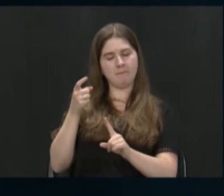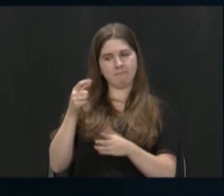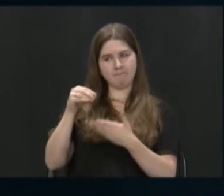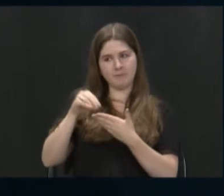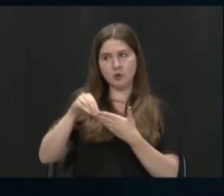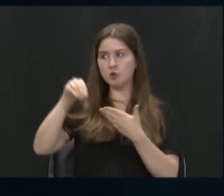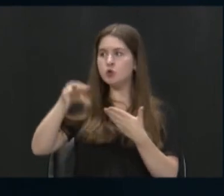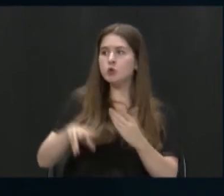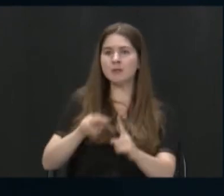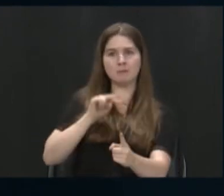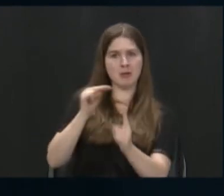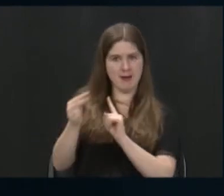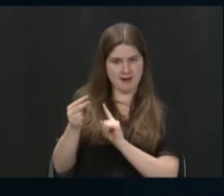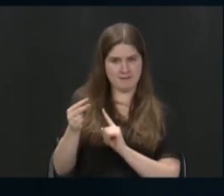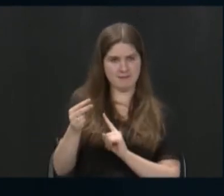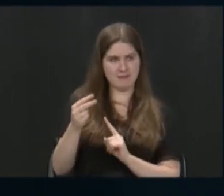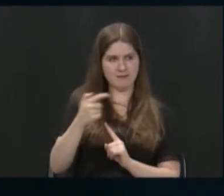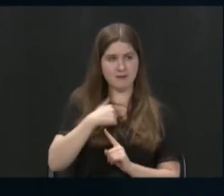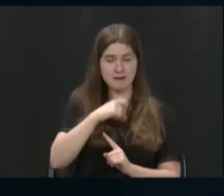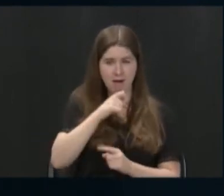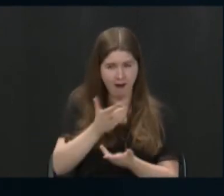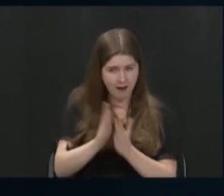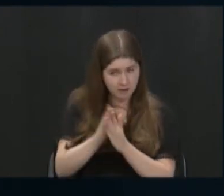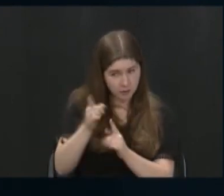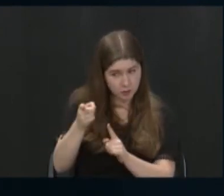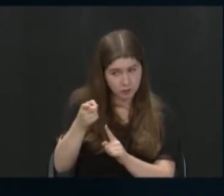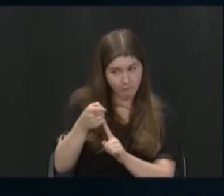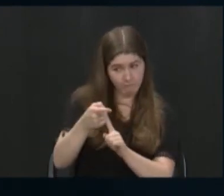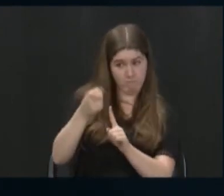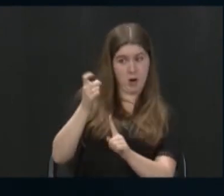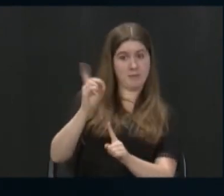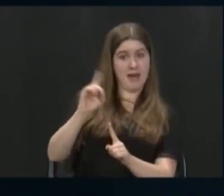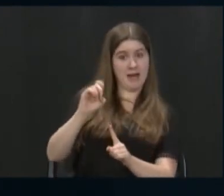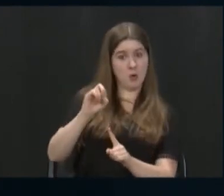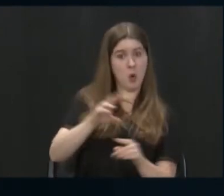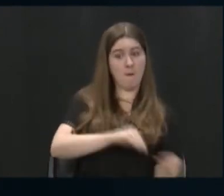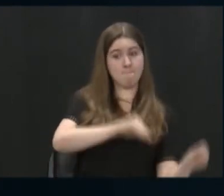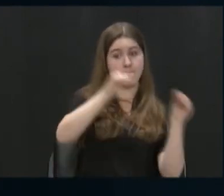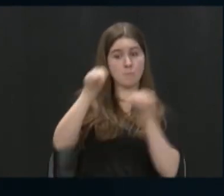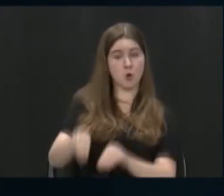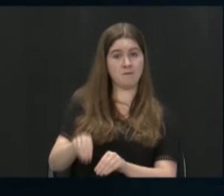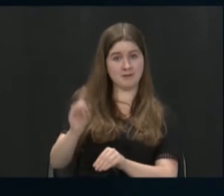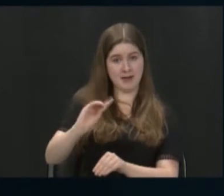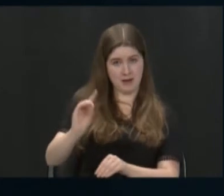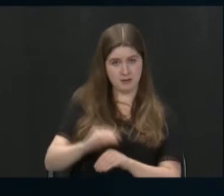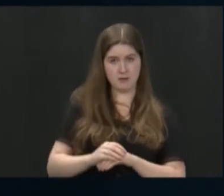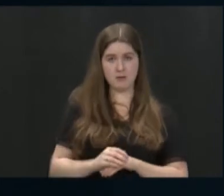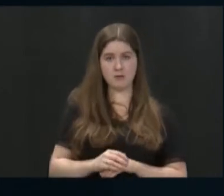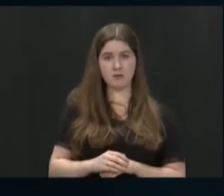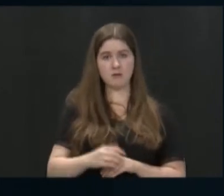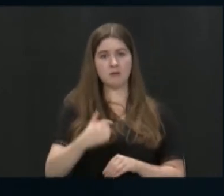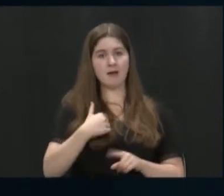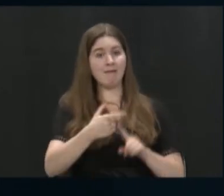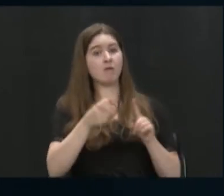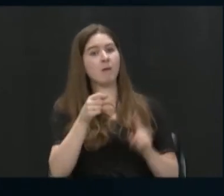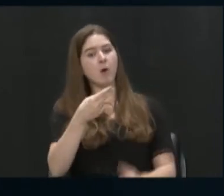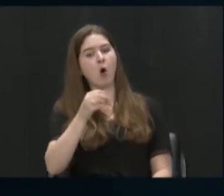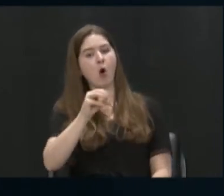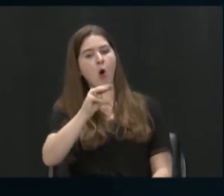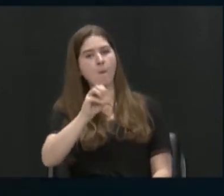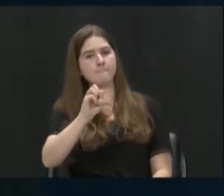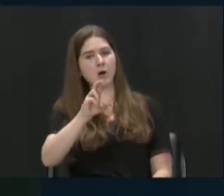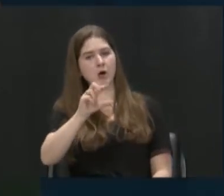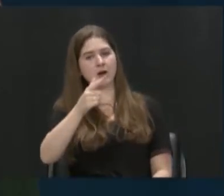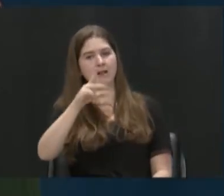I didn't ask if you were a Dayton native or if you moved to Dayton to come to UD. I'm from Homer, Glen, Illinois. Okay.